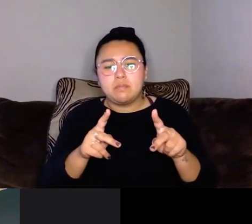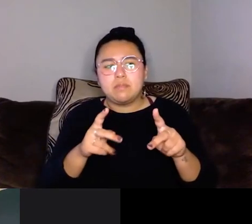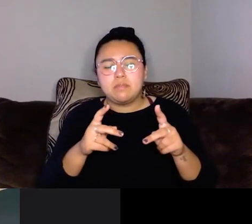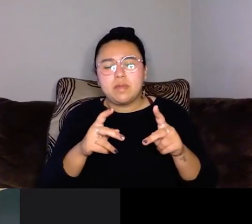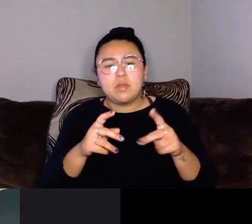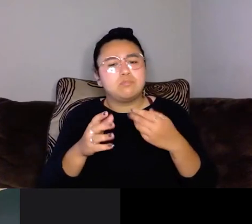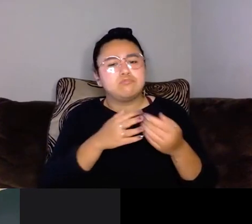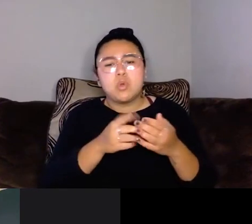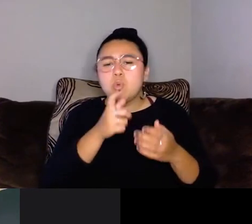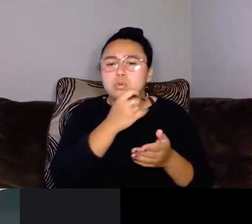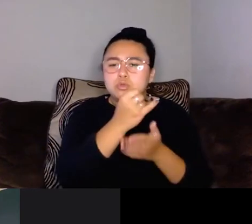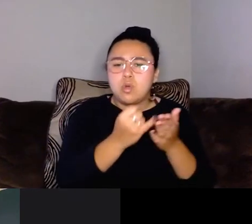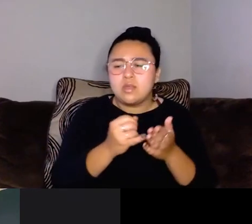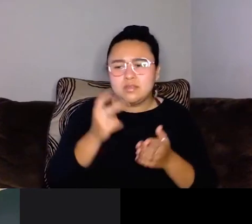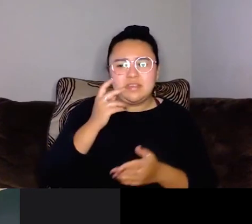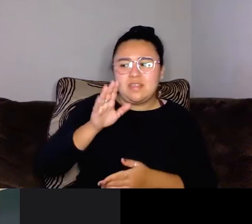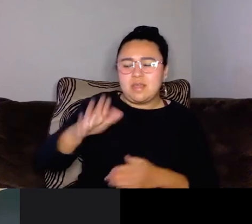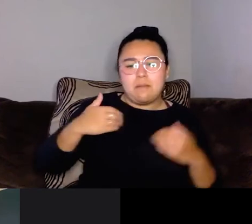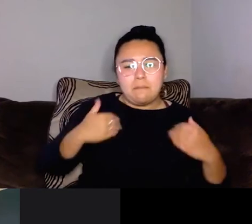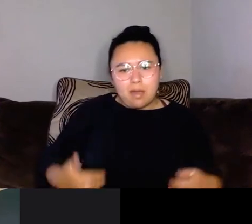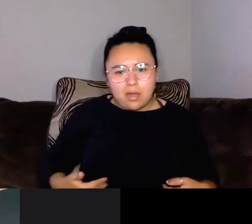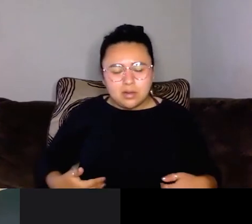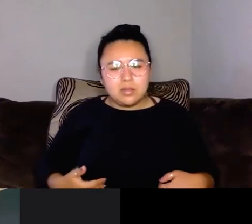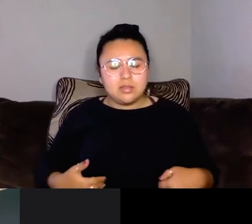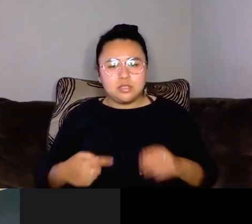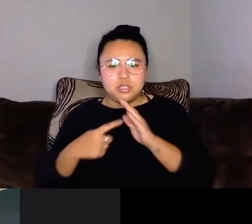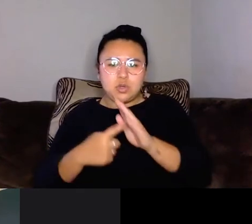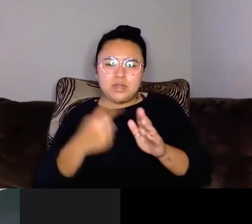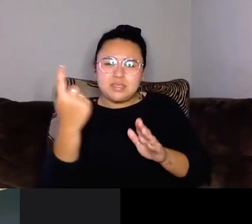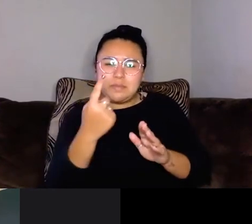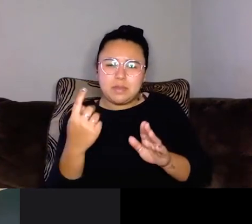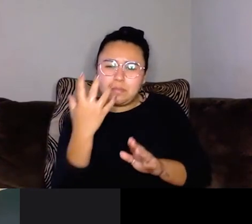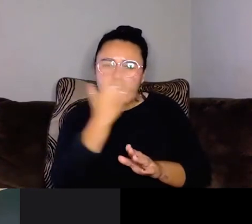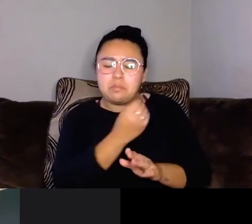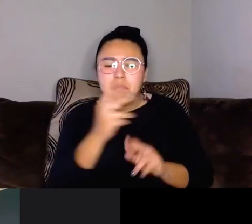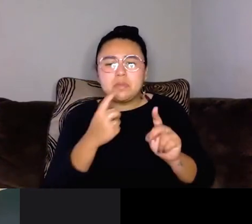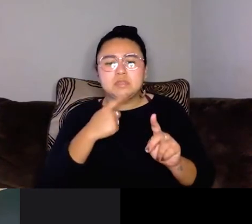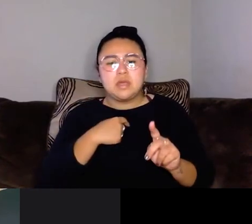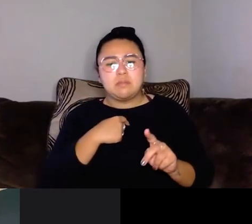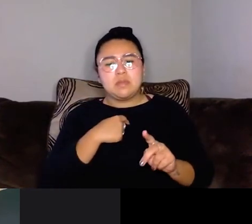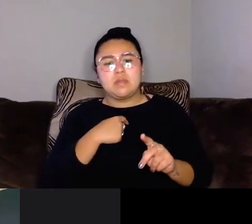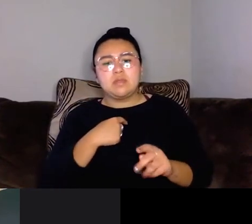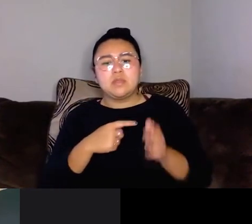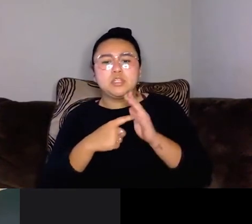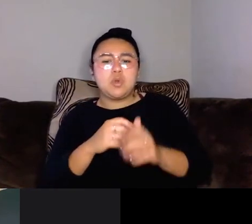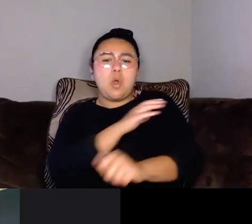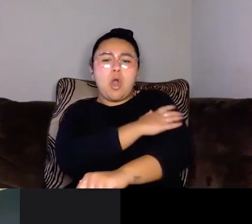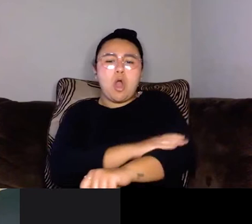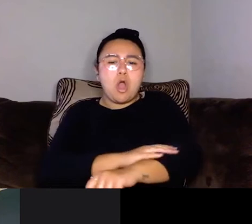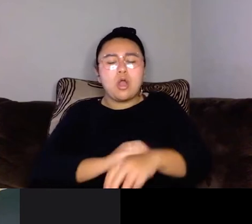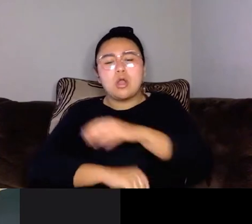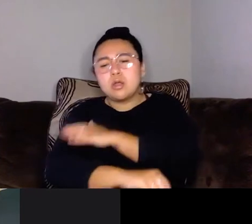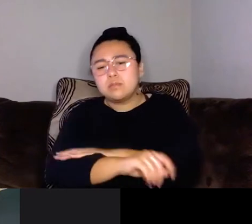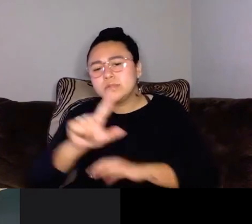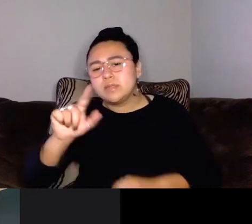their body, their actual body and even presented as something beautiful. I've had people tell me that they're showing their arms and legs for the first time during the